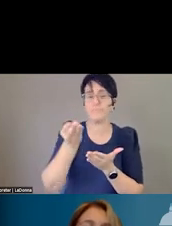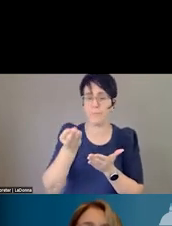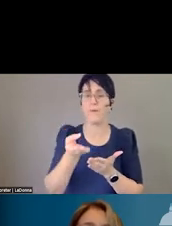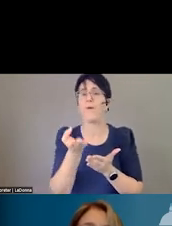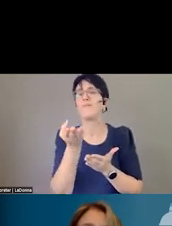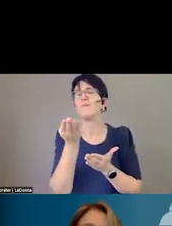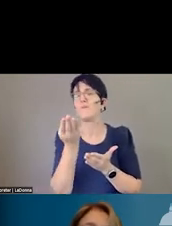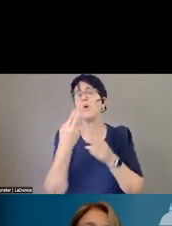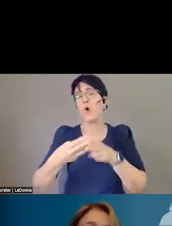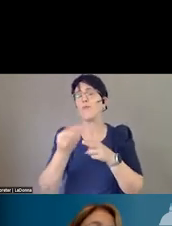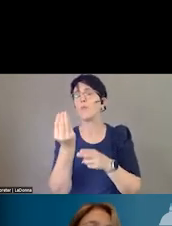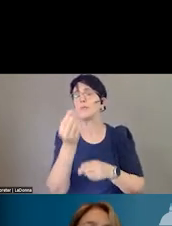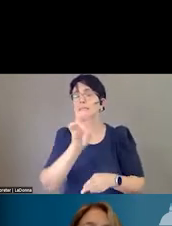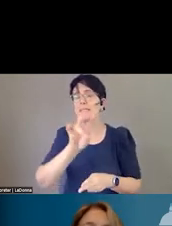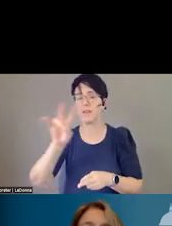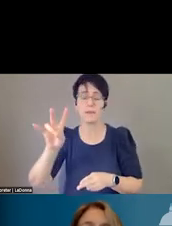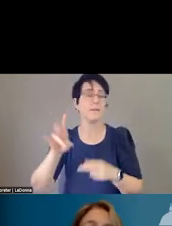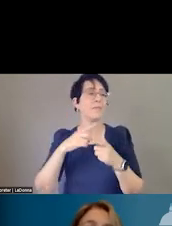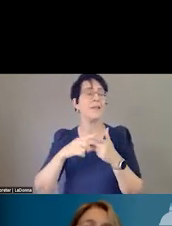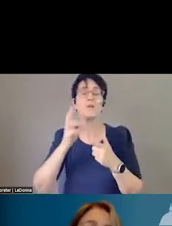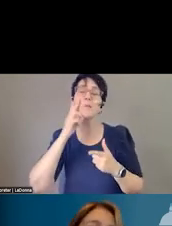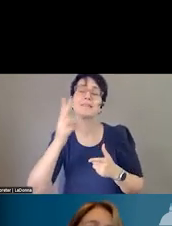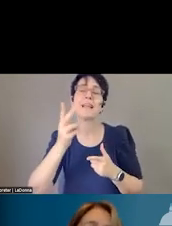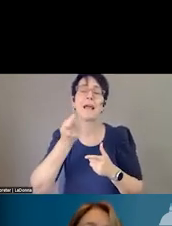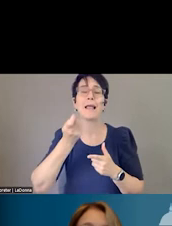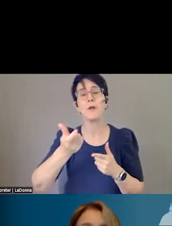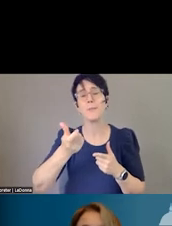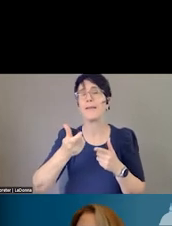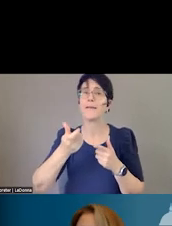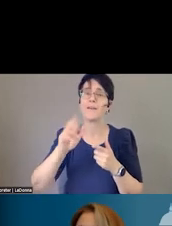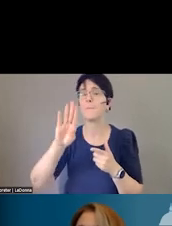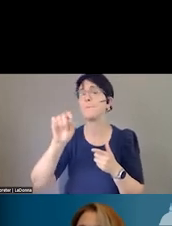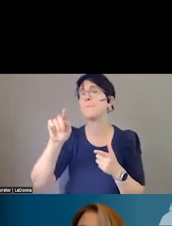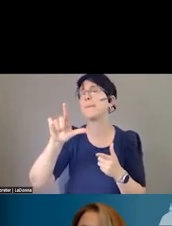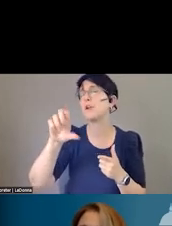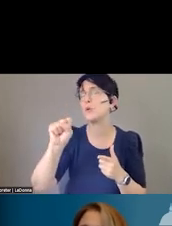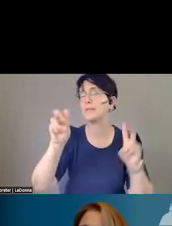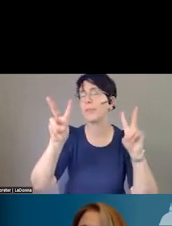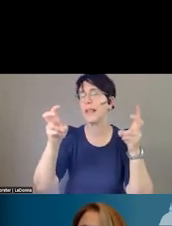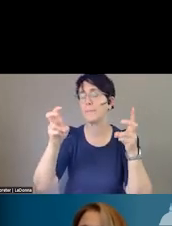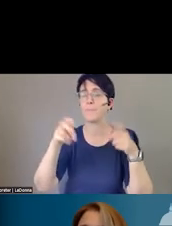Beatles theme here looking at four takeaways. Next slide.